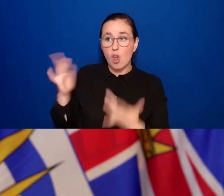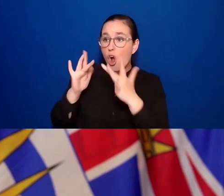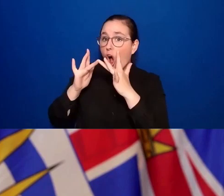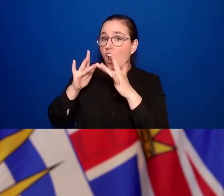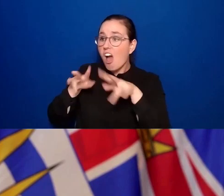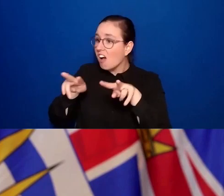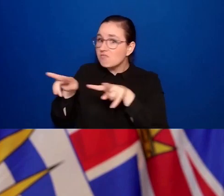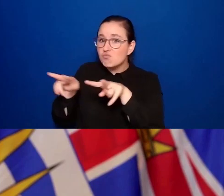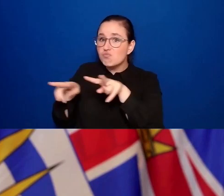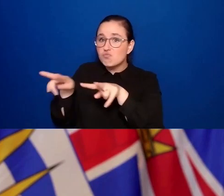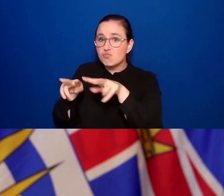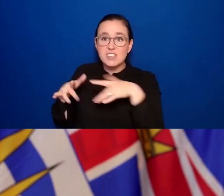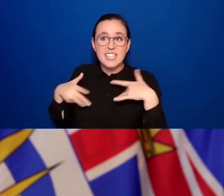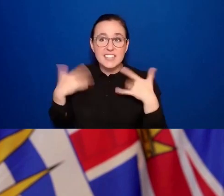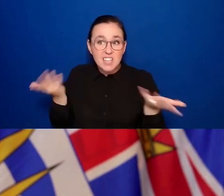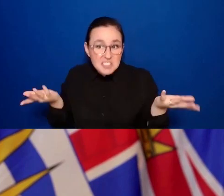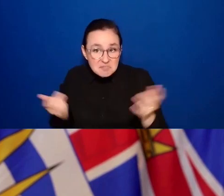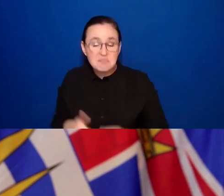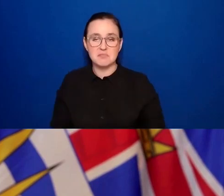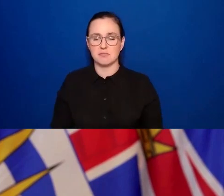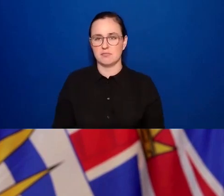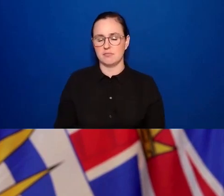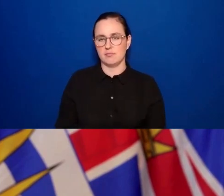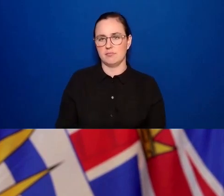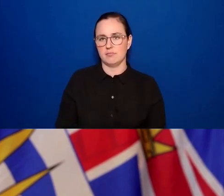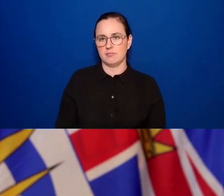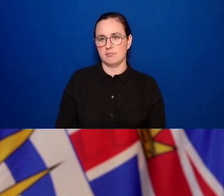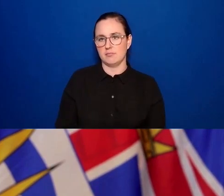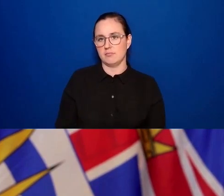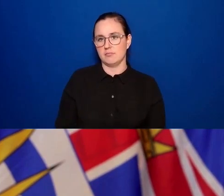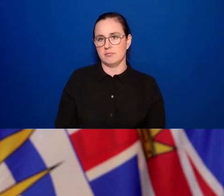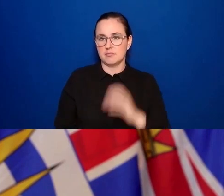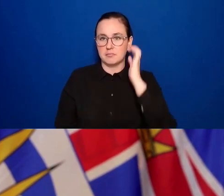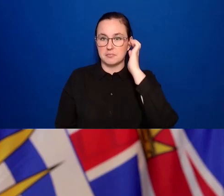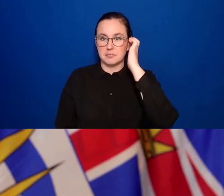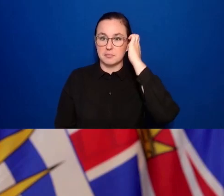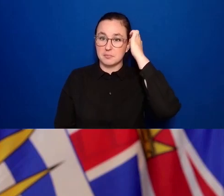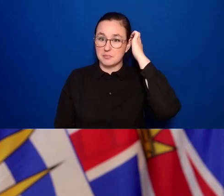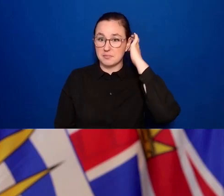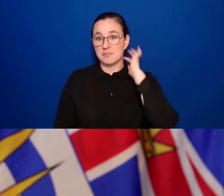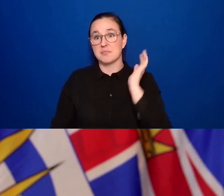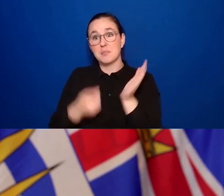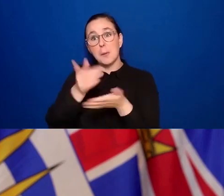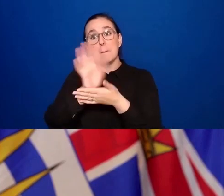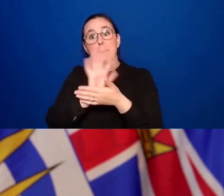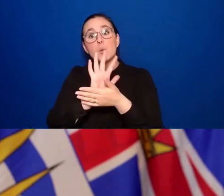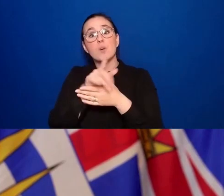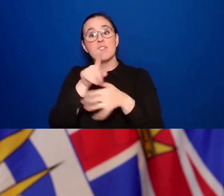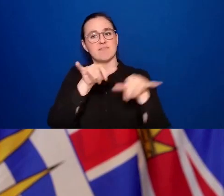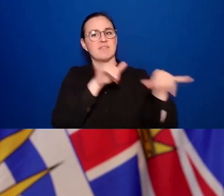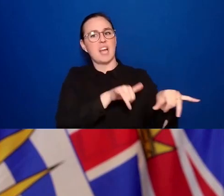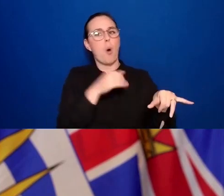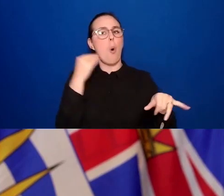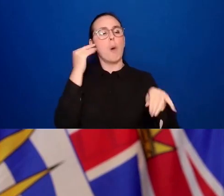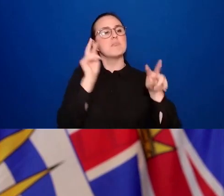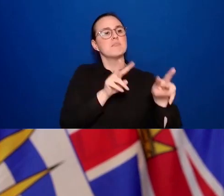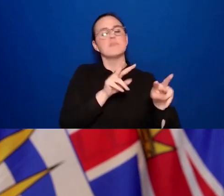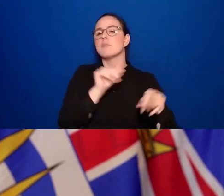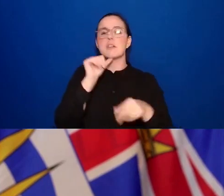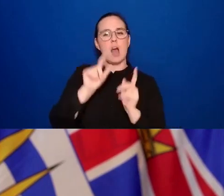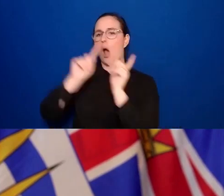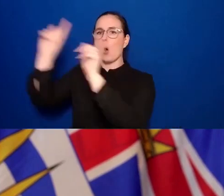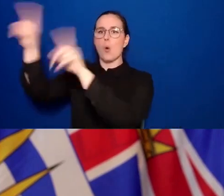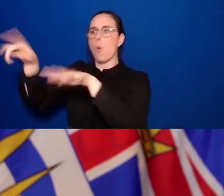activities remotely. Watching movies at home rather than going to the cinema. So that that business can continue